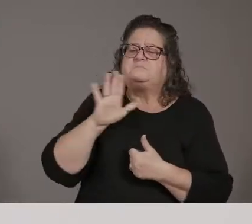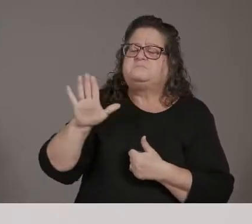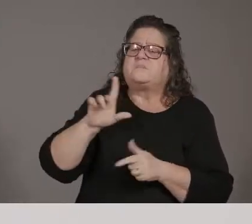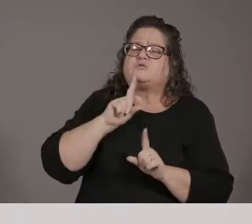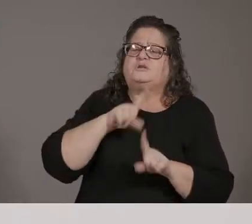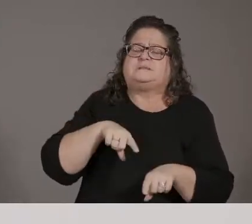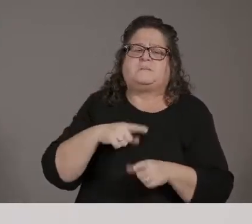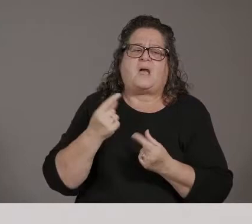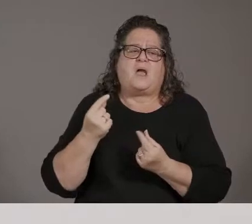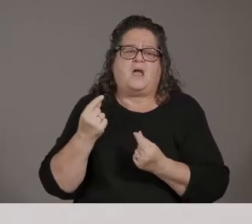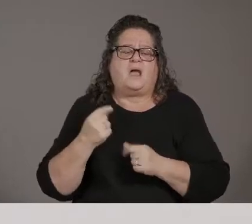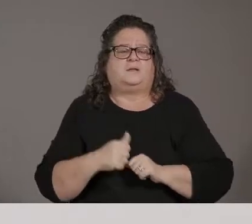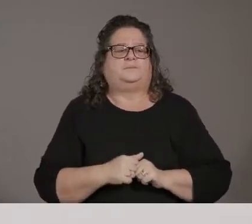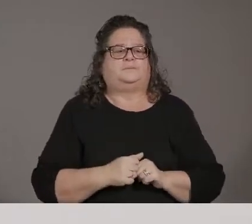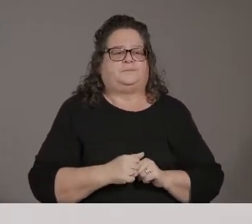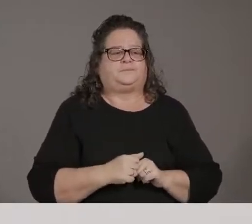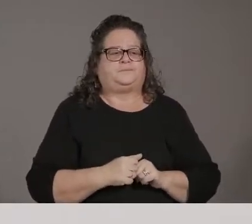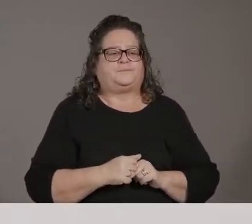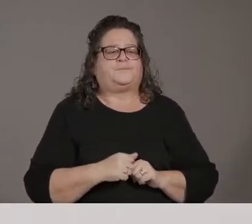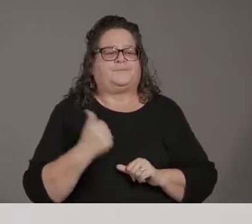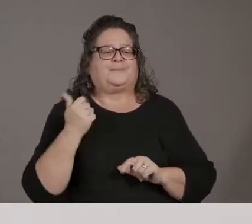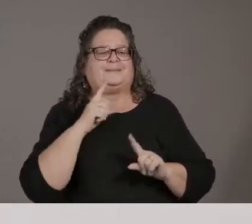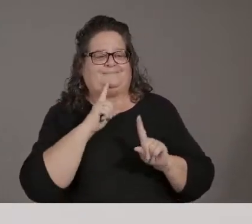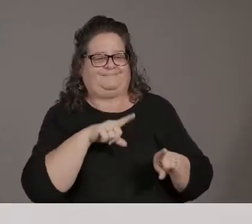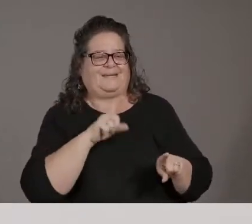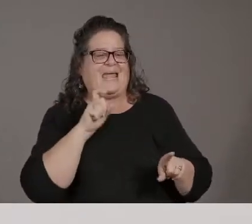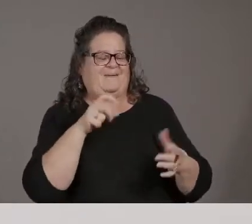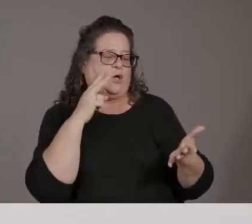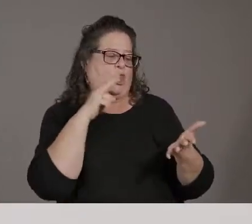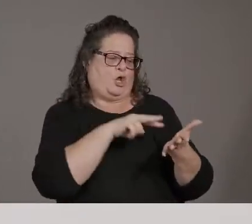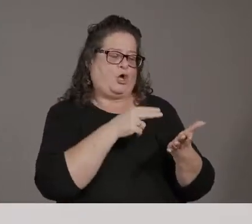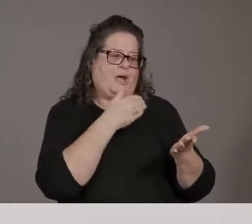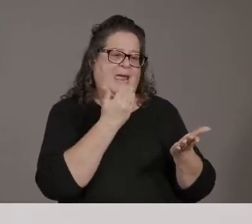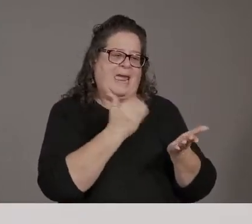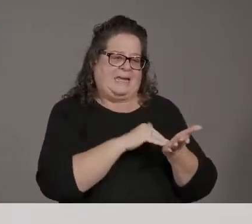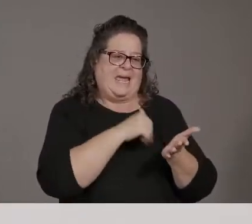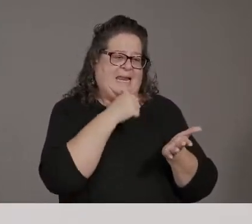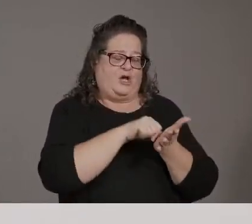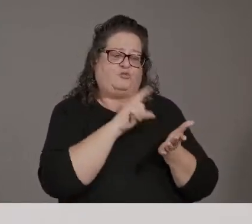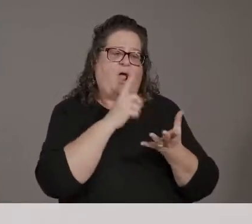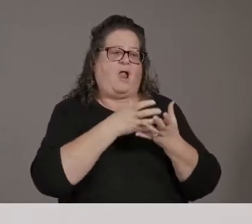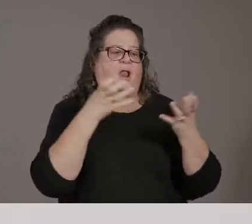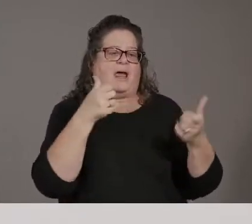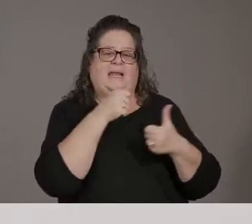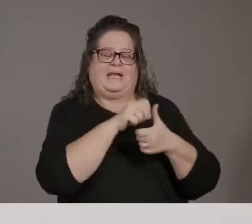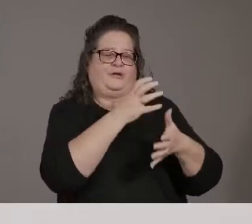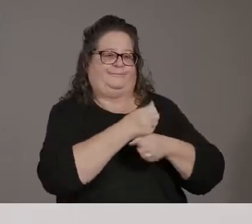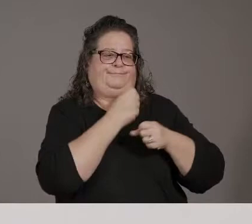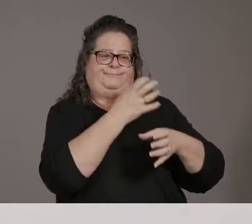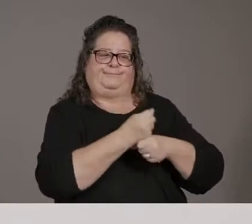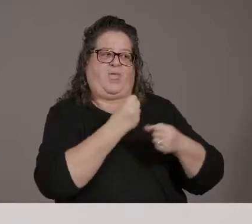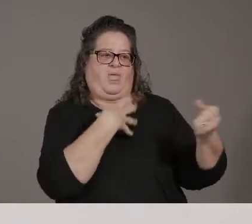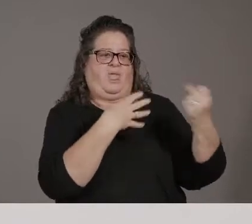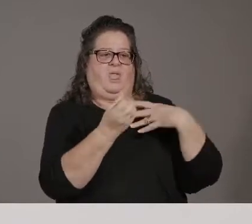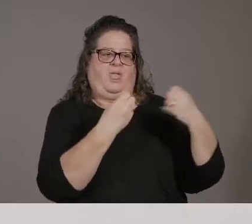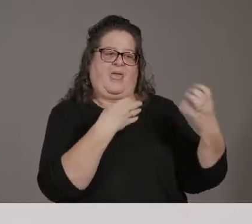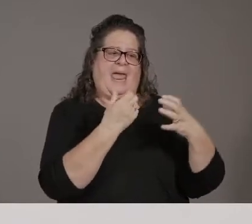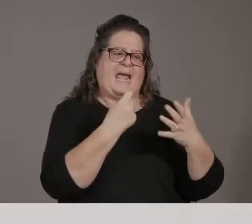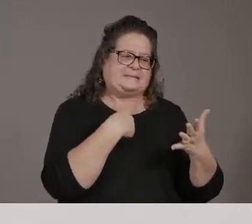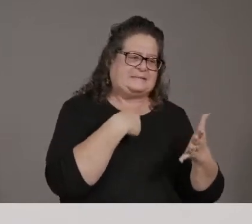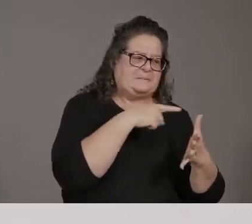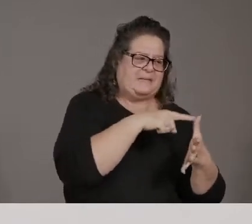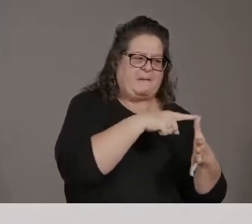race? I'd have to go back. We've gotten actually a lot of letters asking us to prioritize different